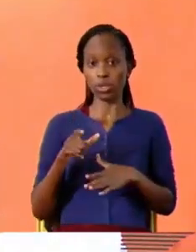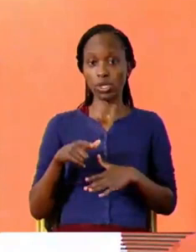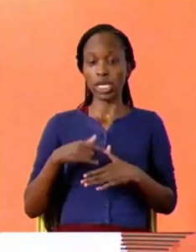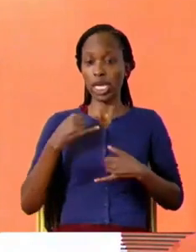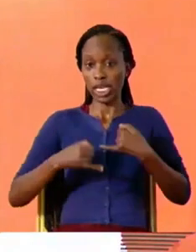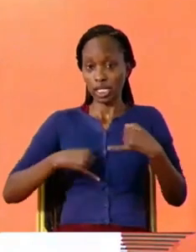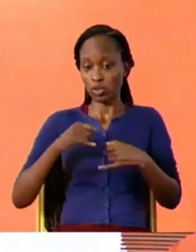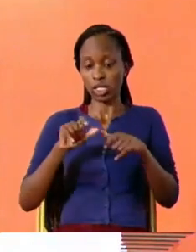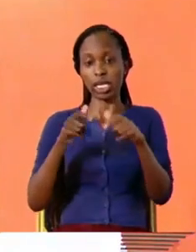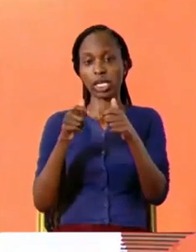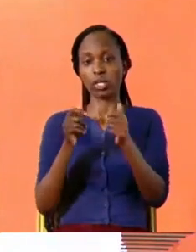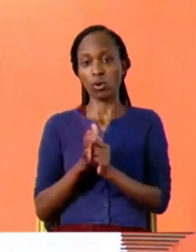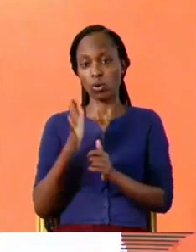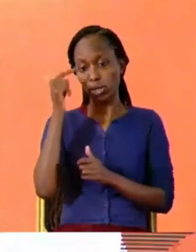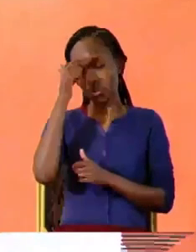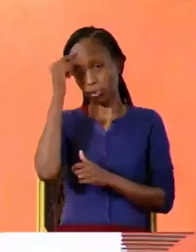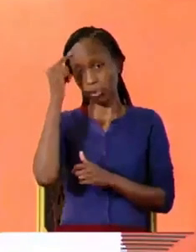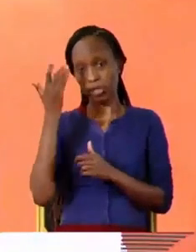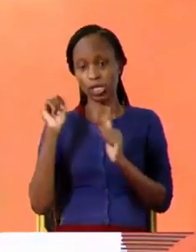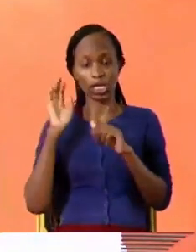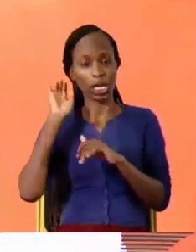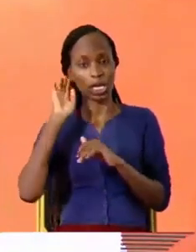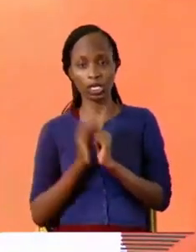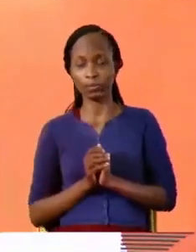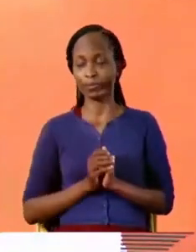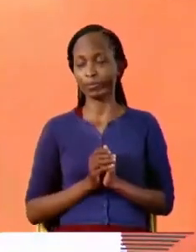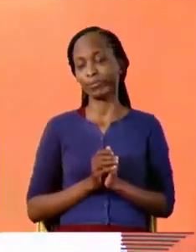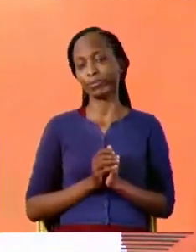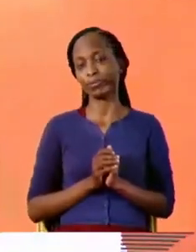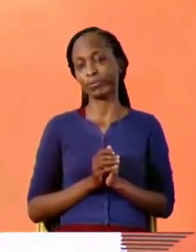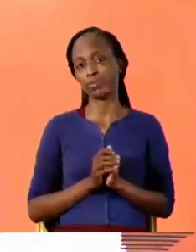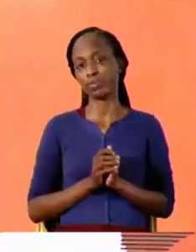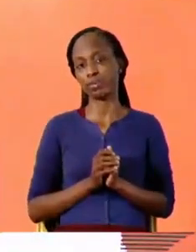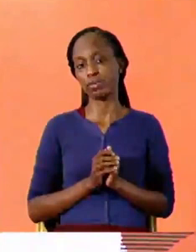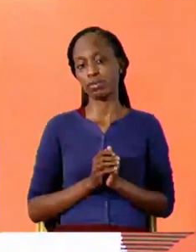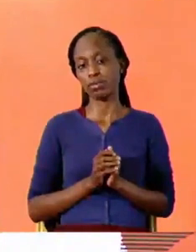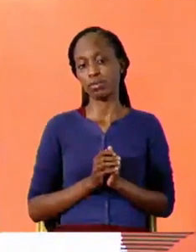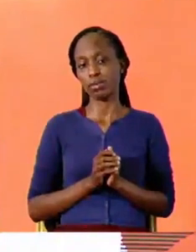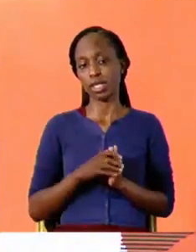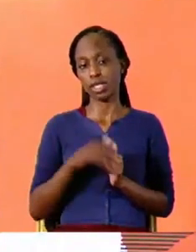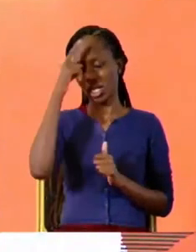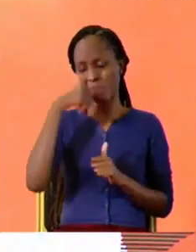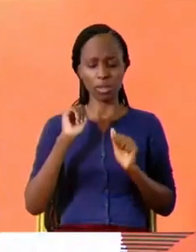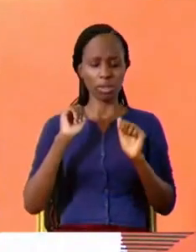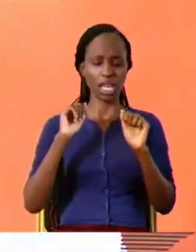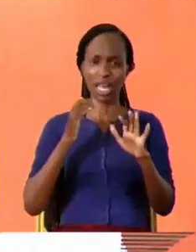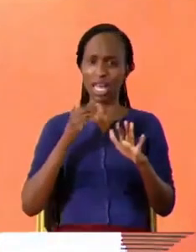because they can hear do they have access to videos